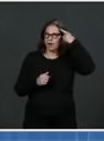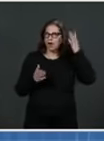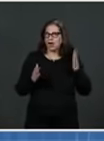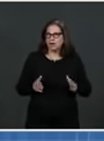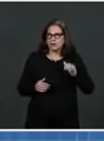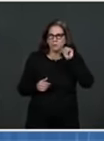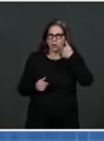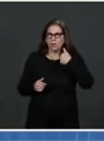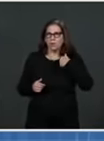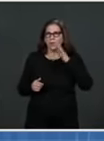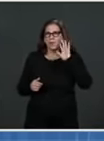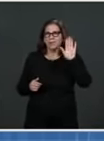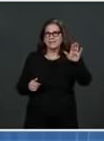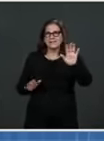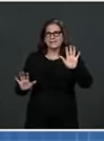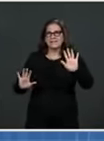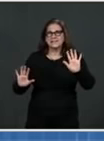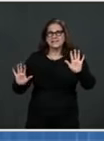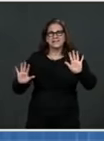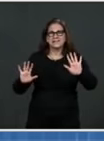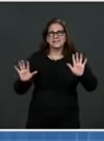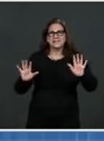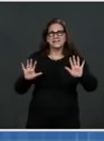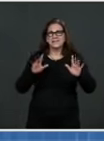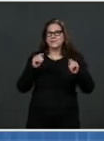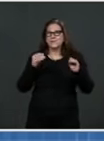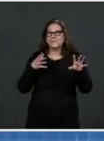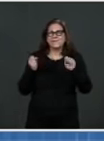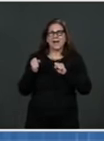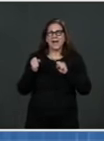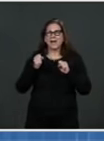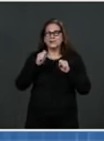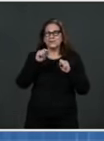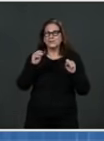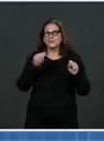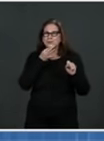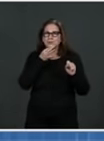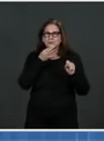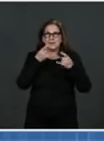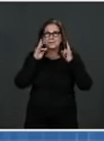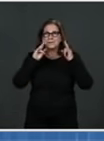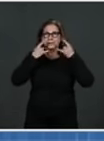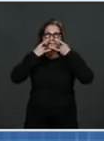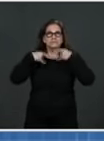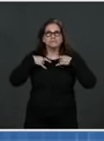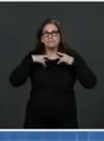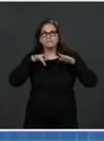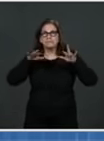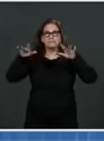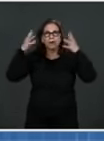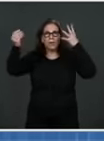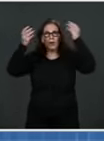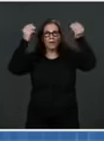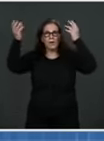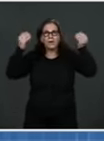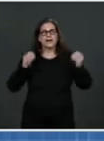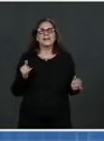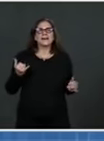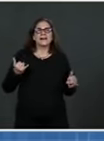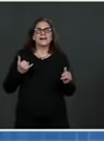from opening up too fast, you know, in the context of the fact that we're scaling up these vaccines.